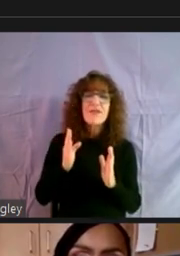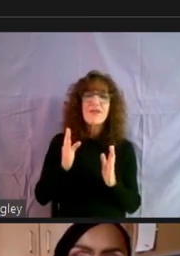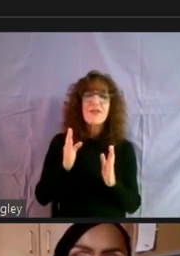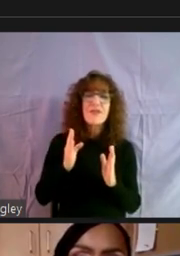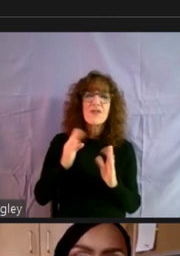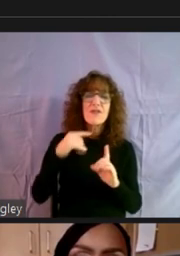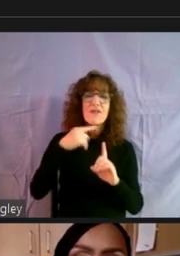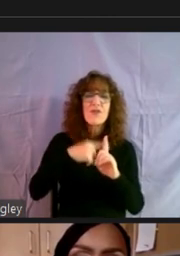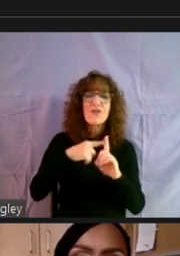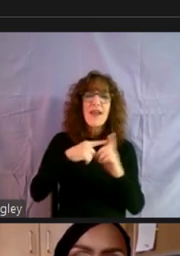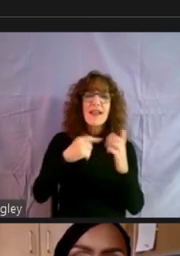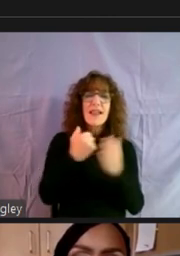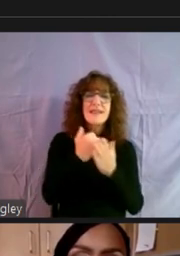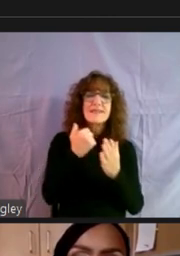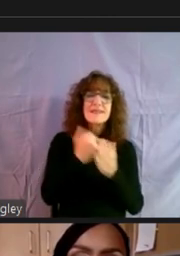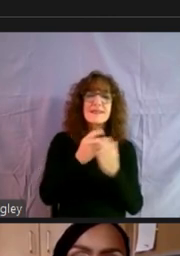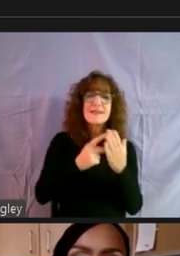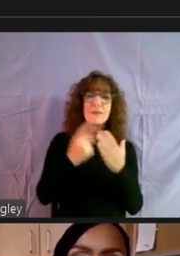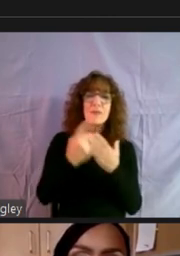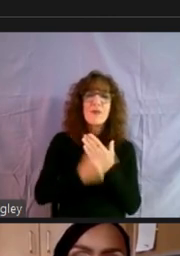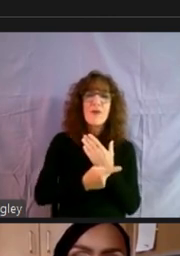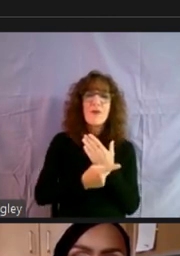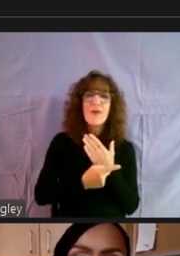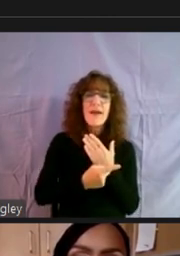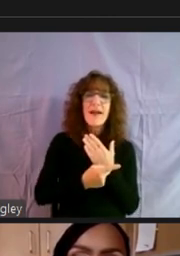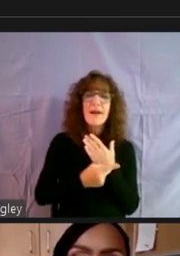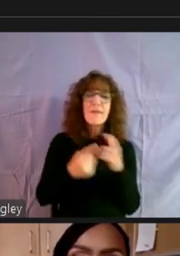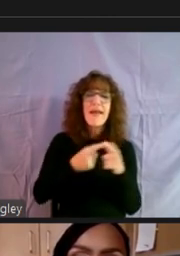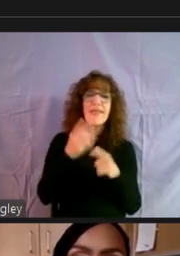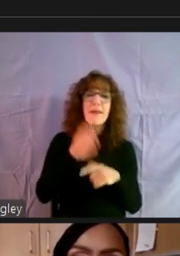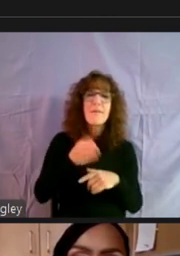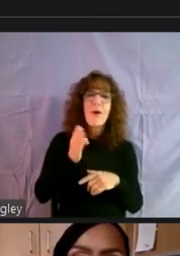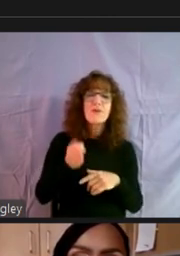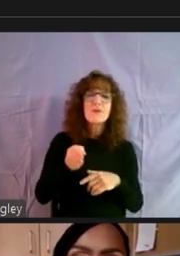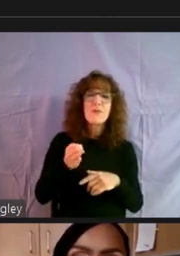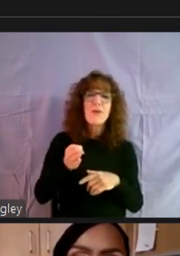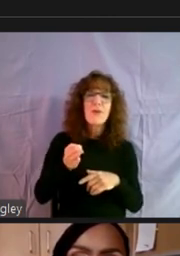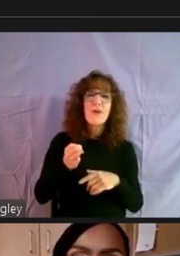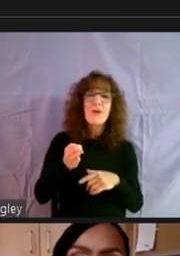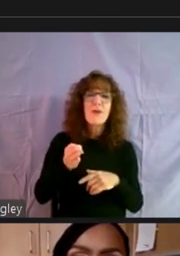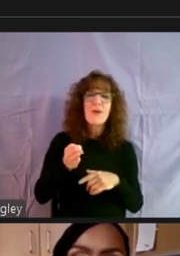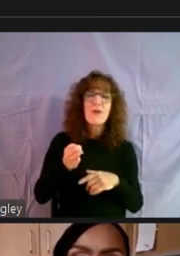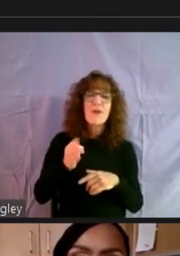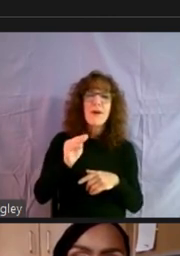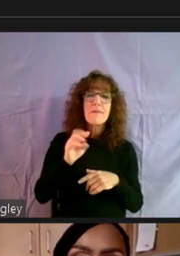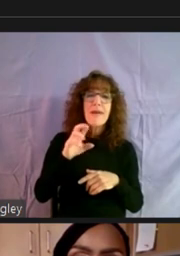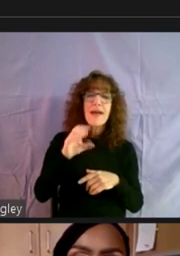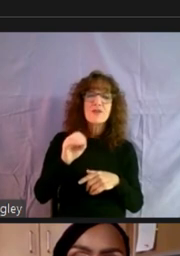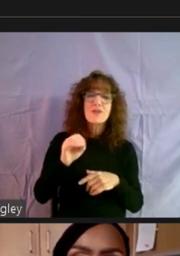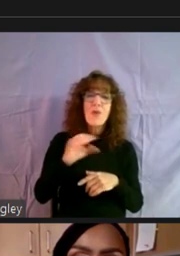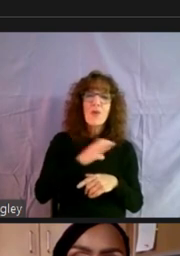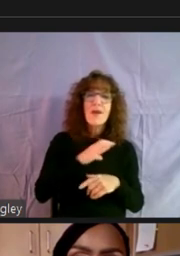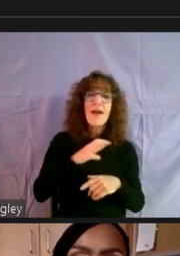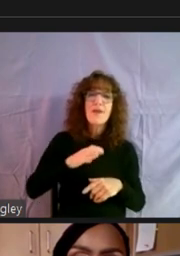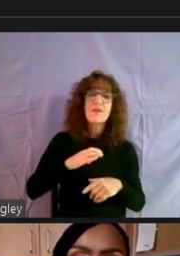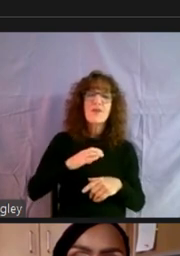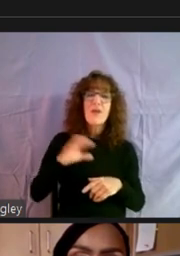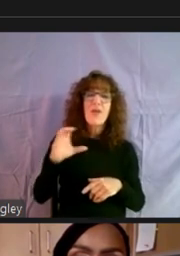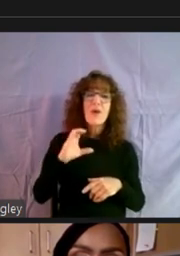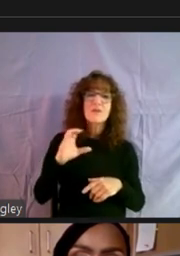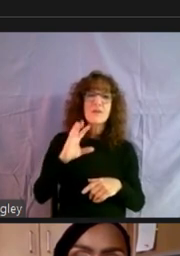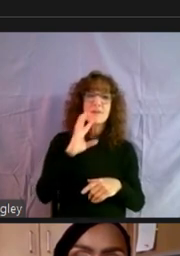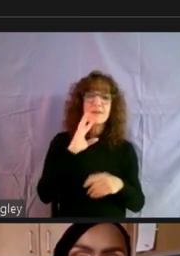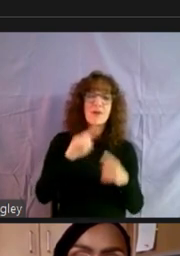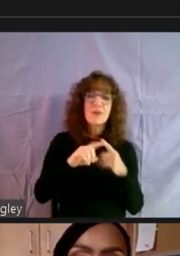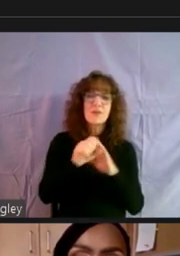a rental assistance program. And then the Baltimore, um, Metropolitan Council also, um, has been talking